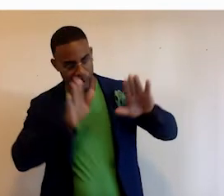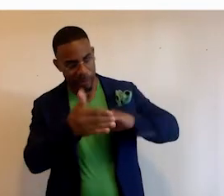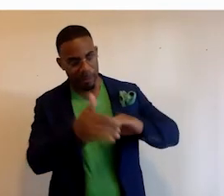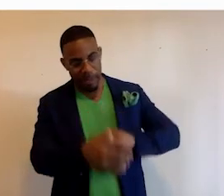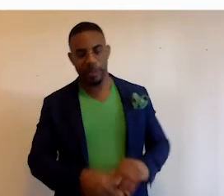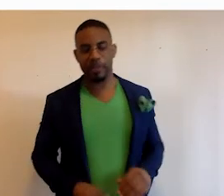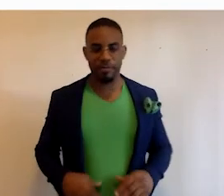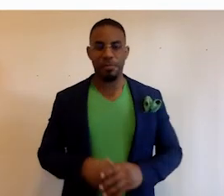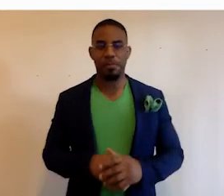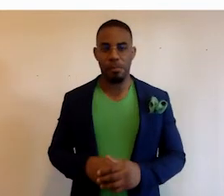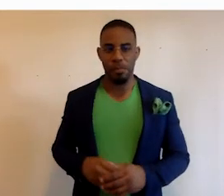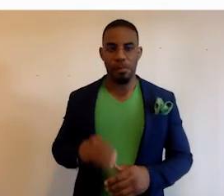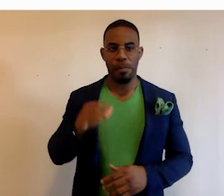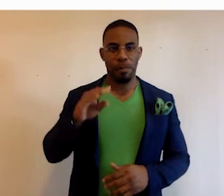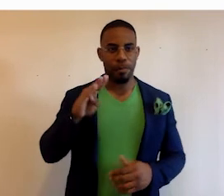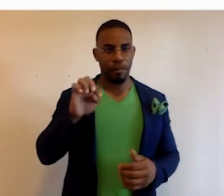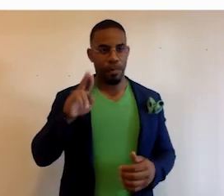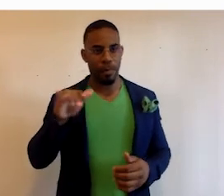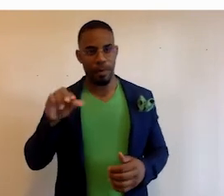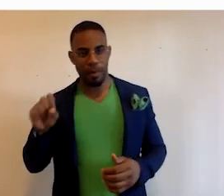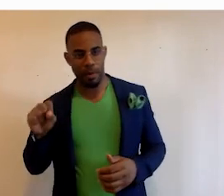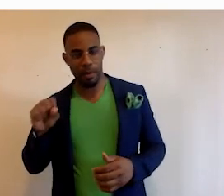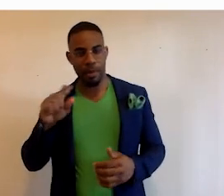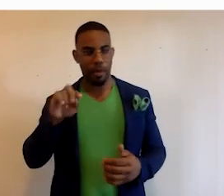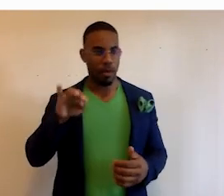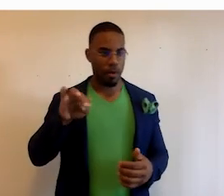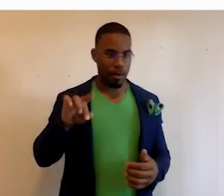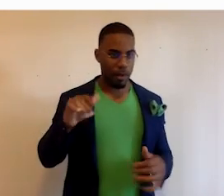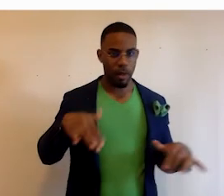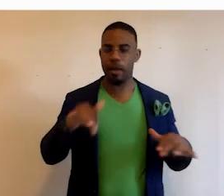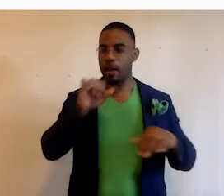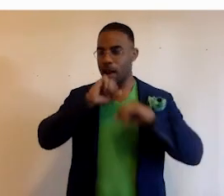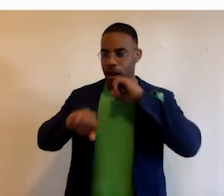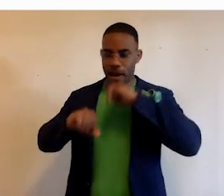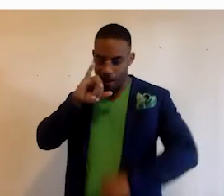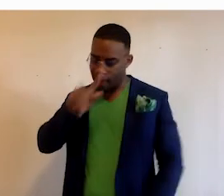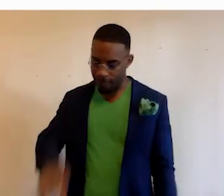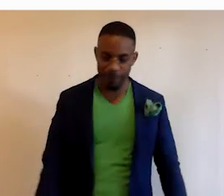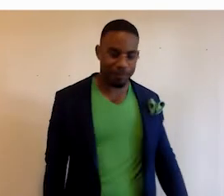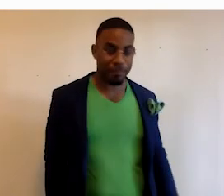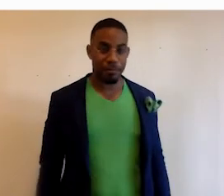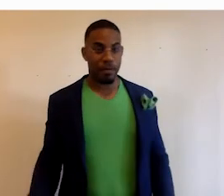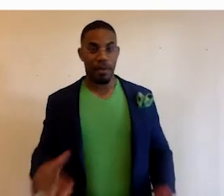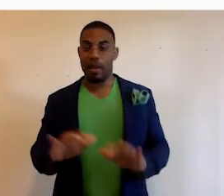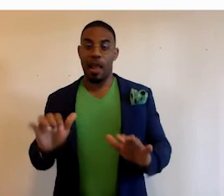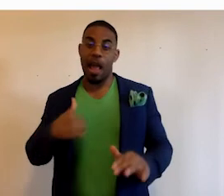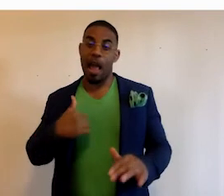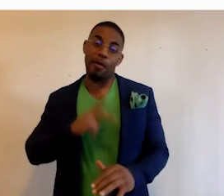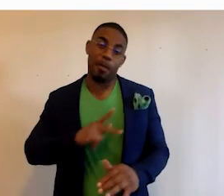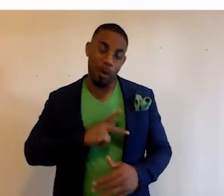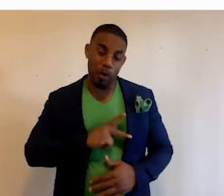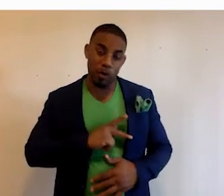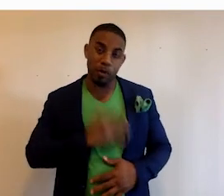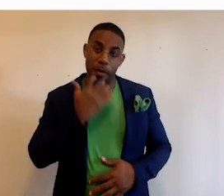talk about Barbados and Trinidad over here. Yeah. I love it. I love it, man. I love it. Again, like, I have a personal